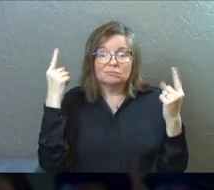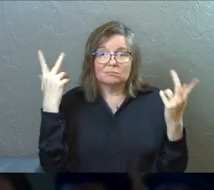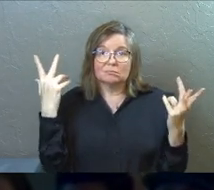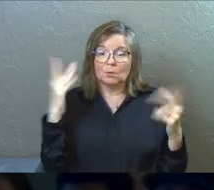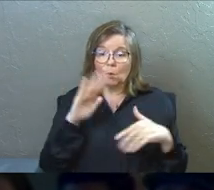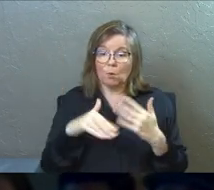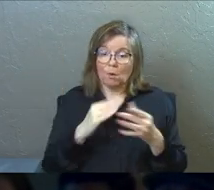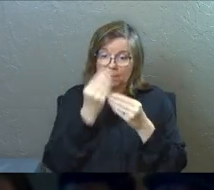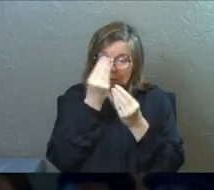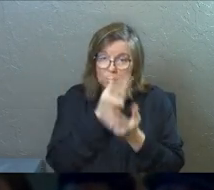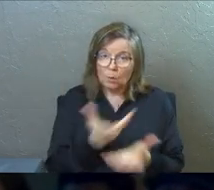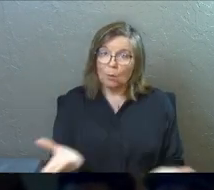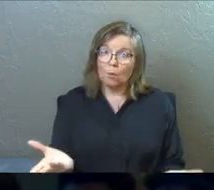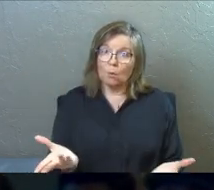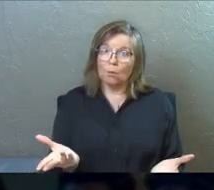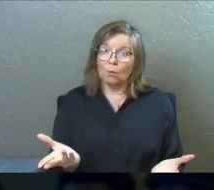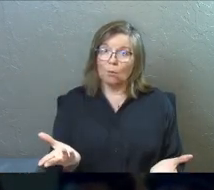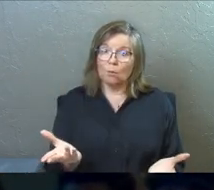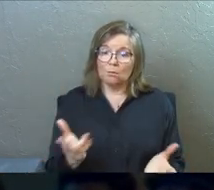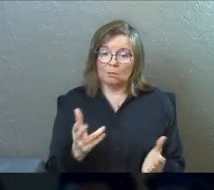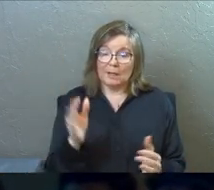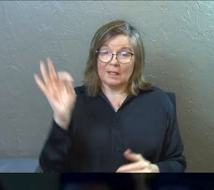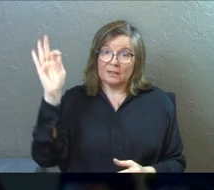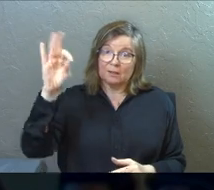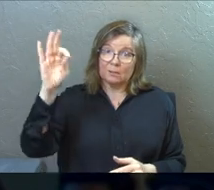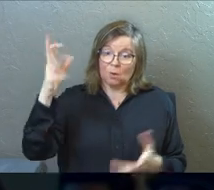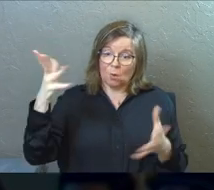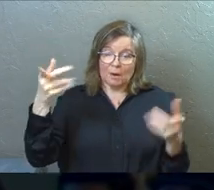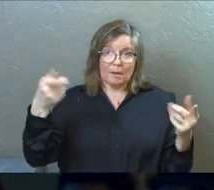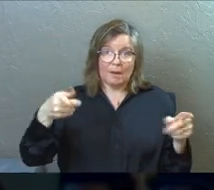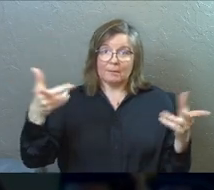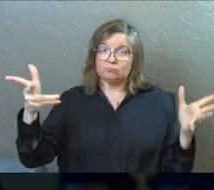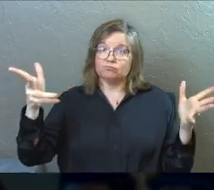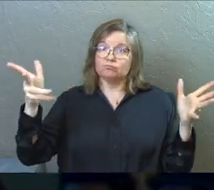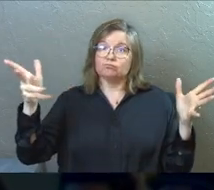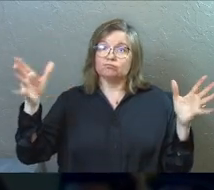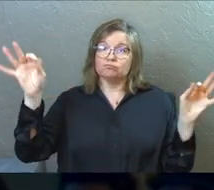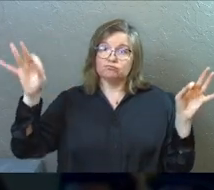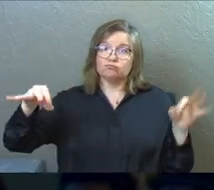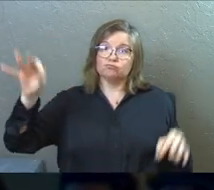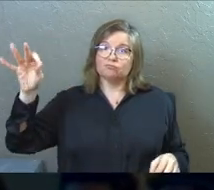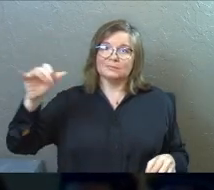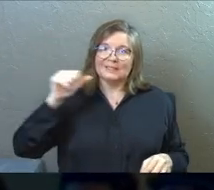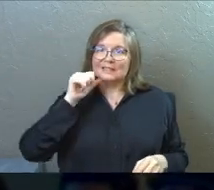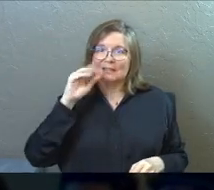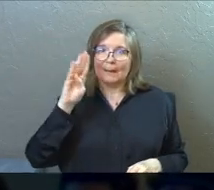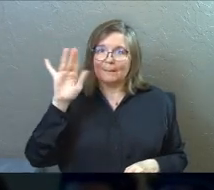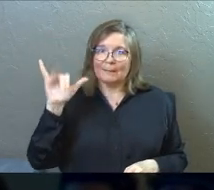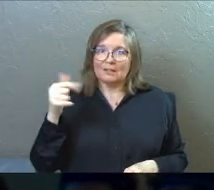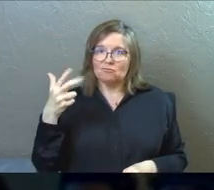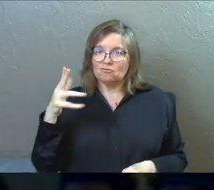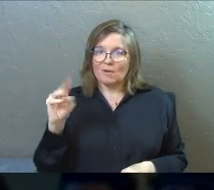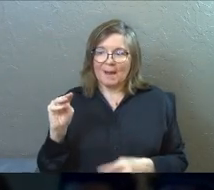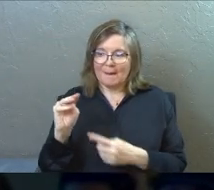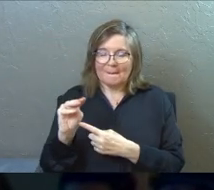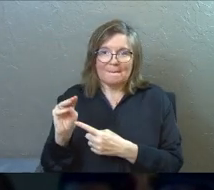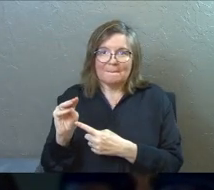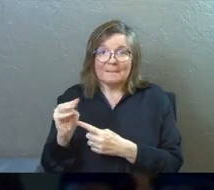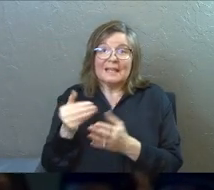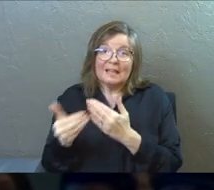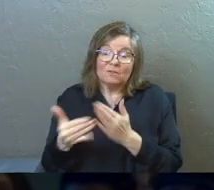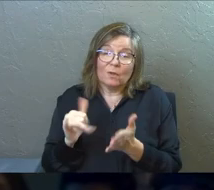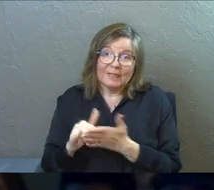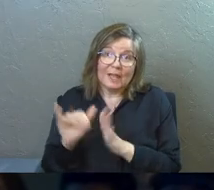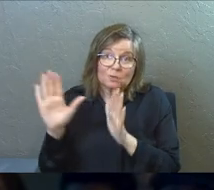See, we've all been told the preaching has already happened. See, it's not Billy Graham in an amphitheater,